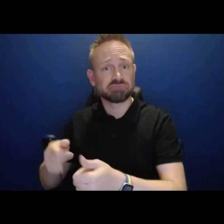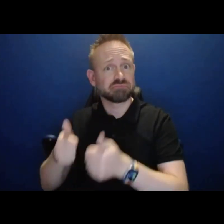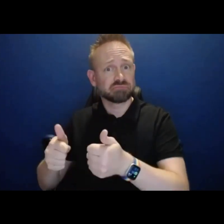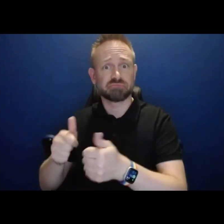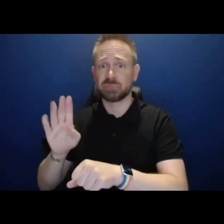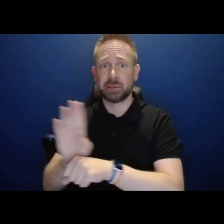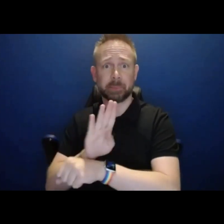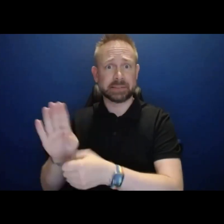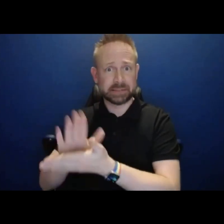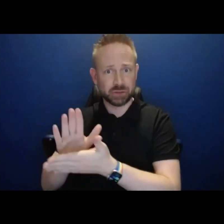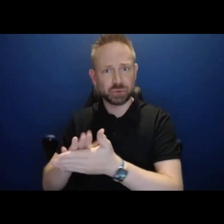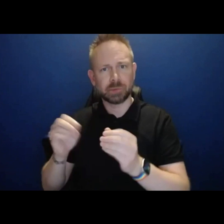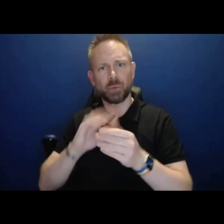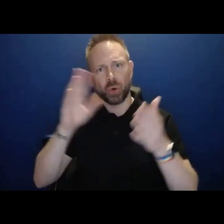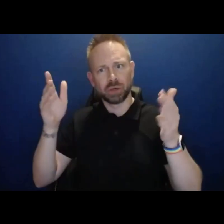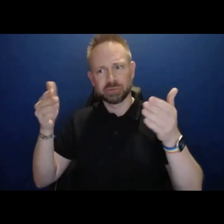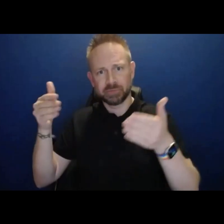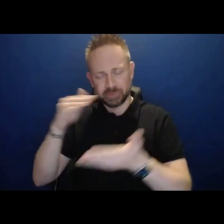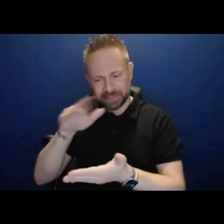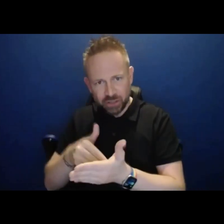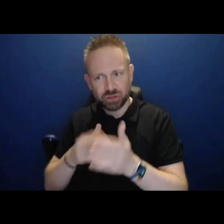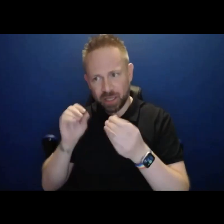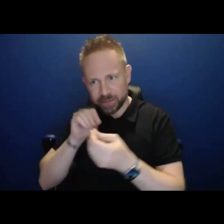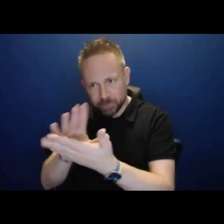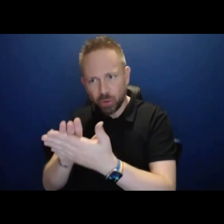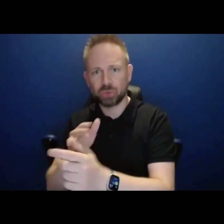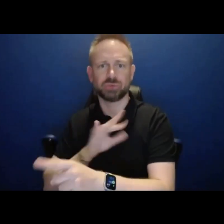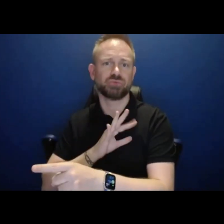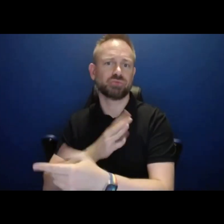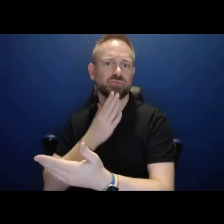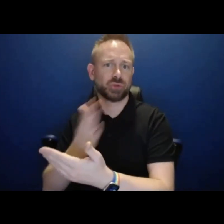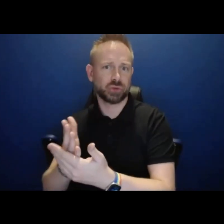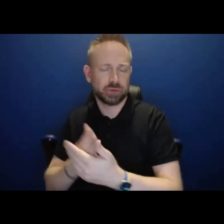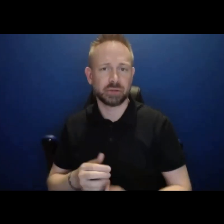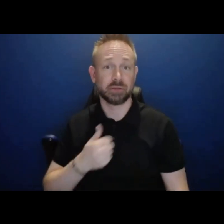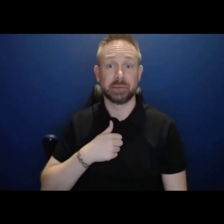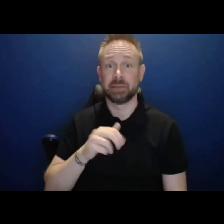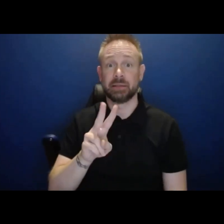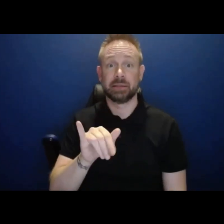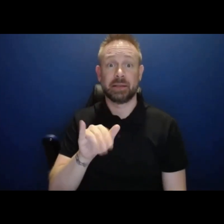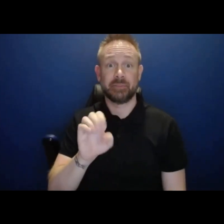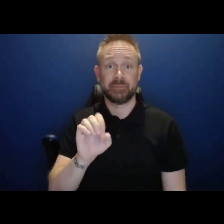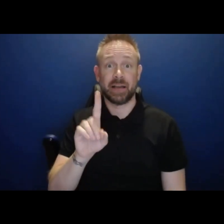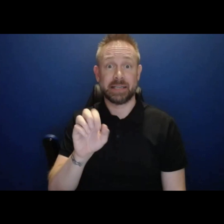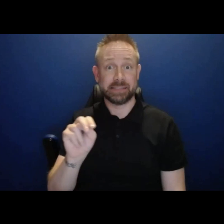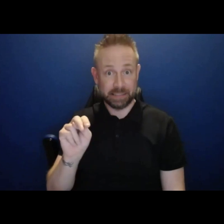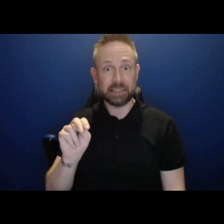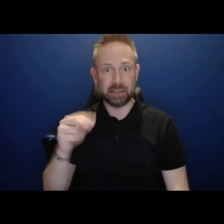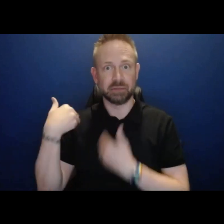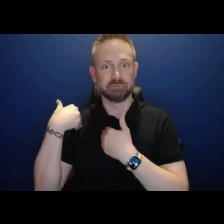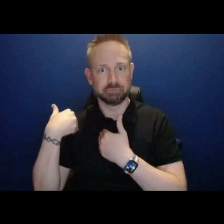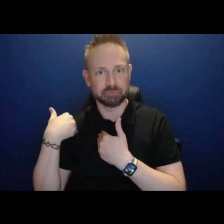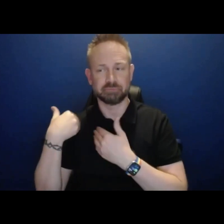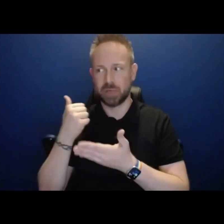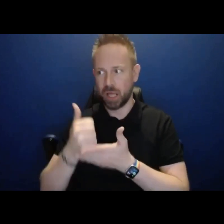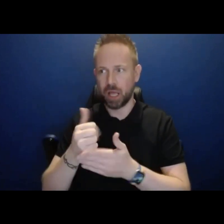centralized approach. As vice dean, was a big part of the move to a more centralized